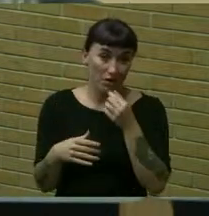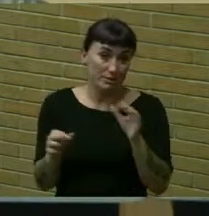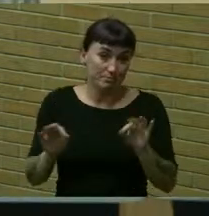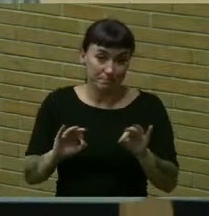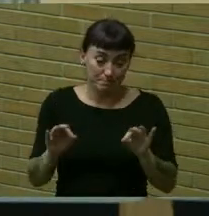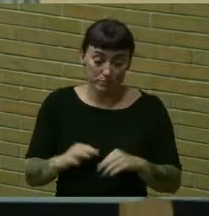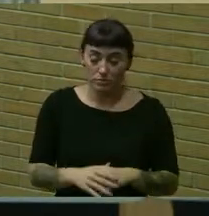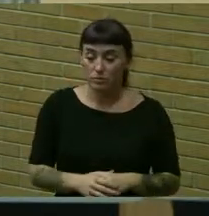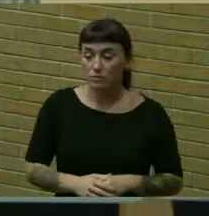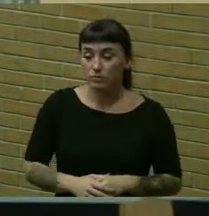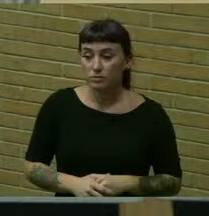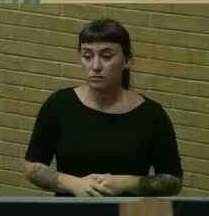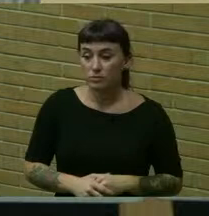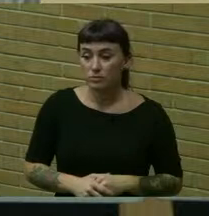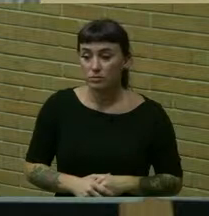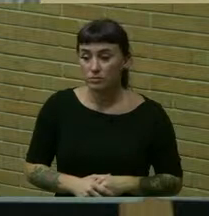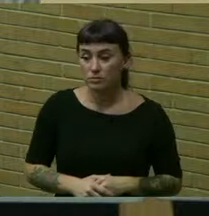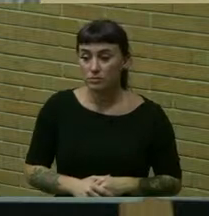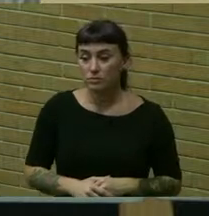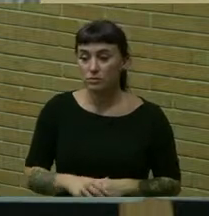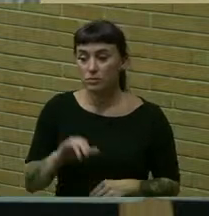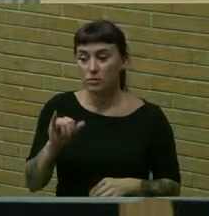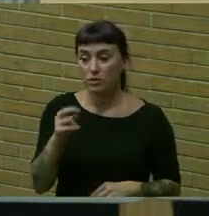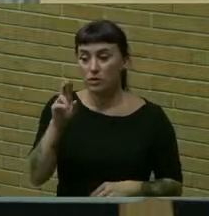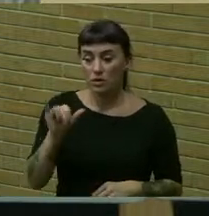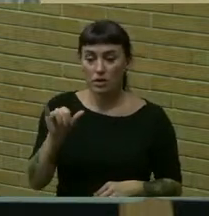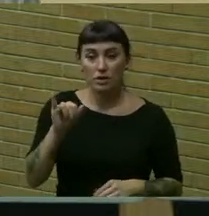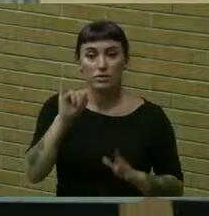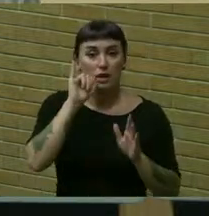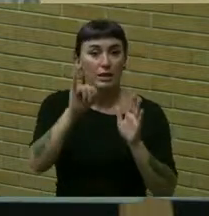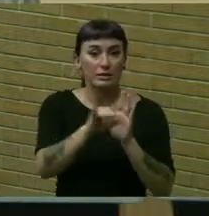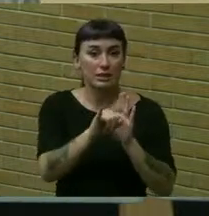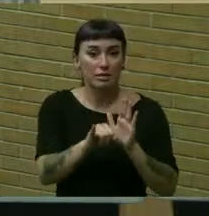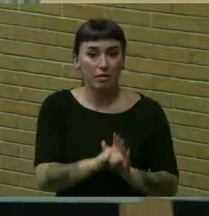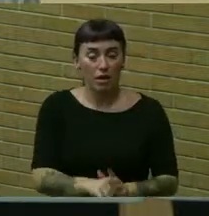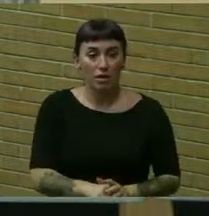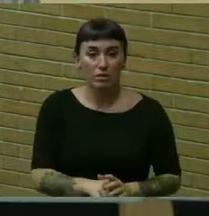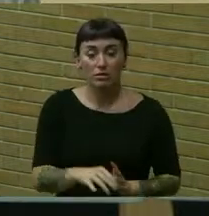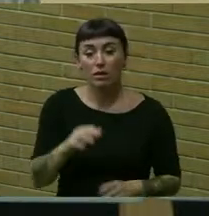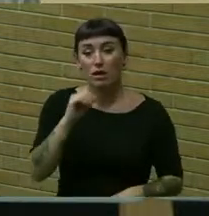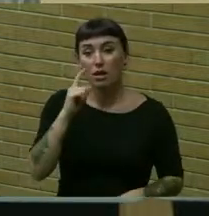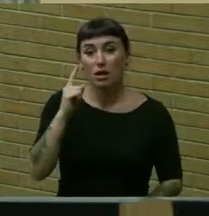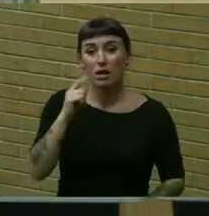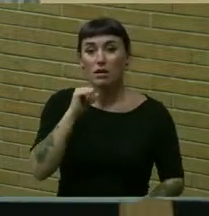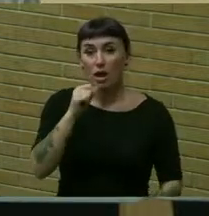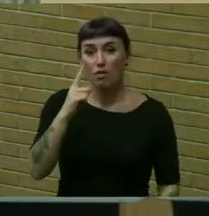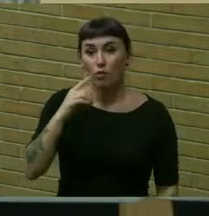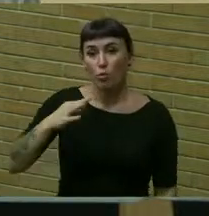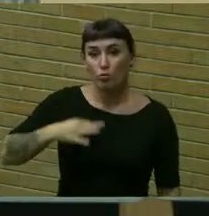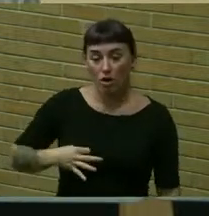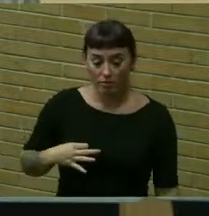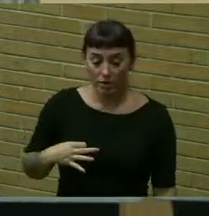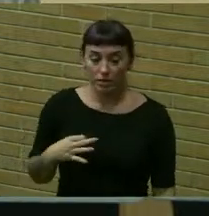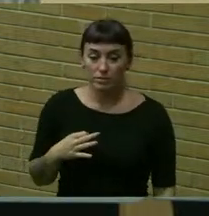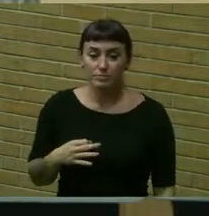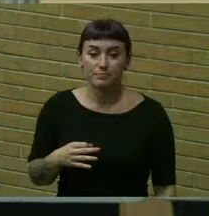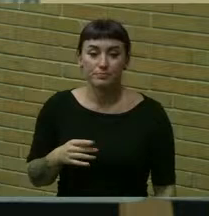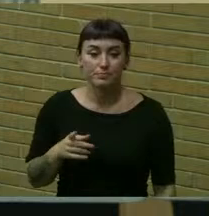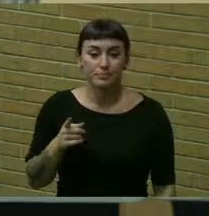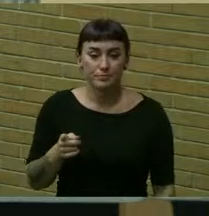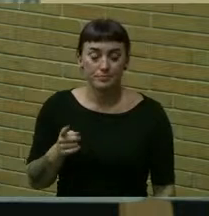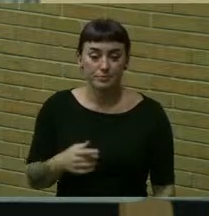nature um jeremy has identified a not-for-profit uh the